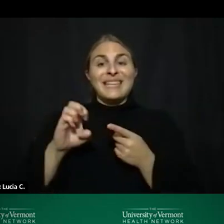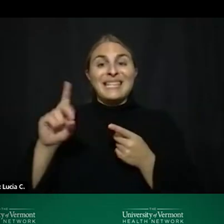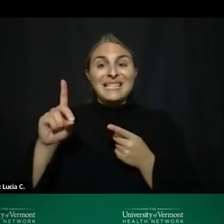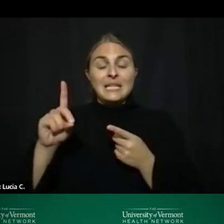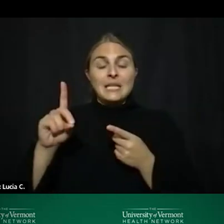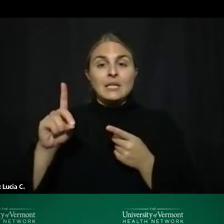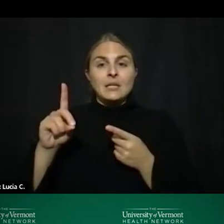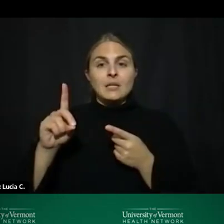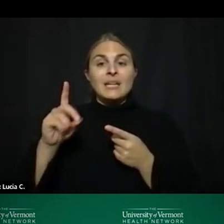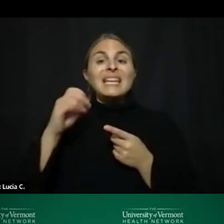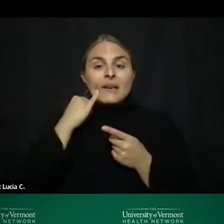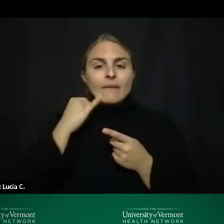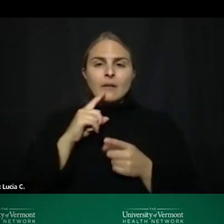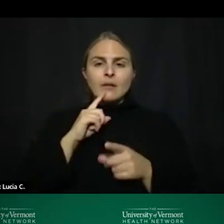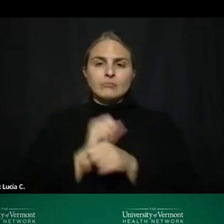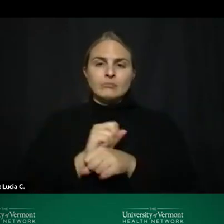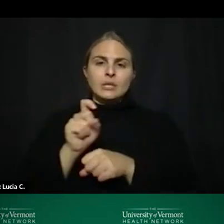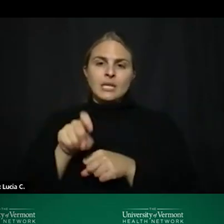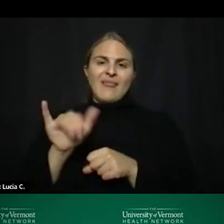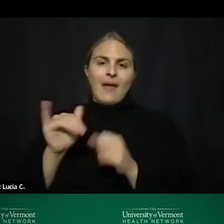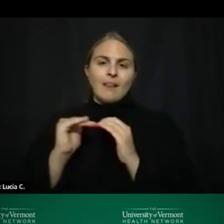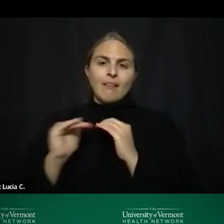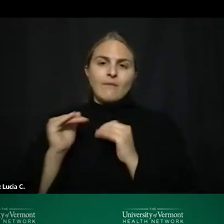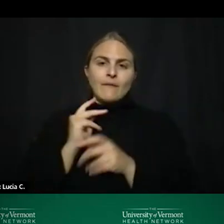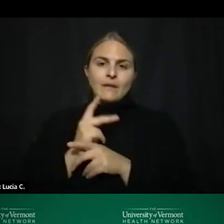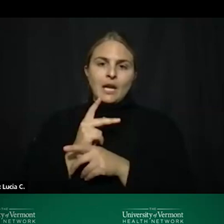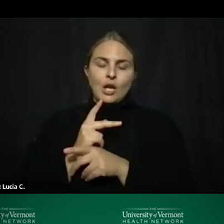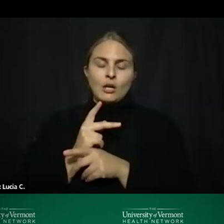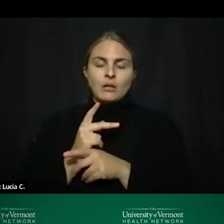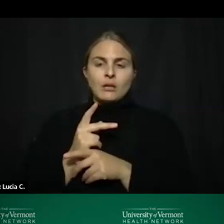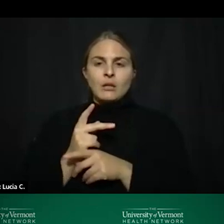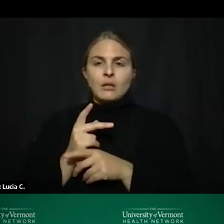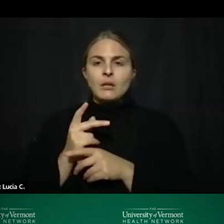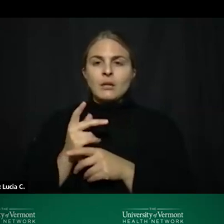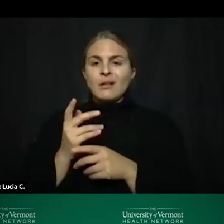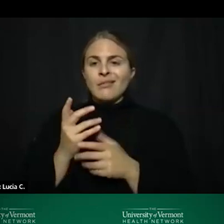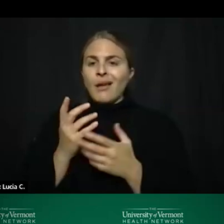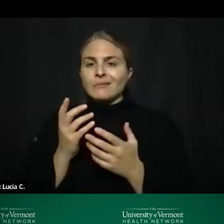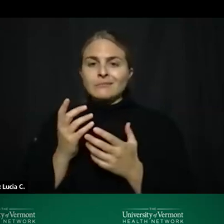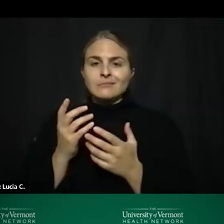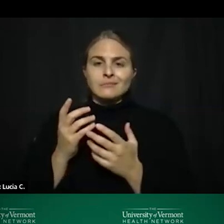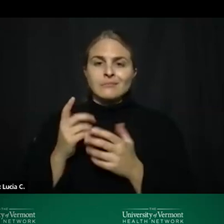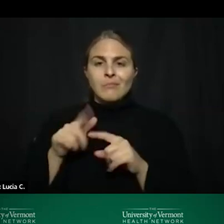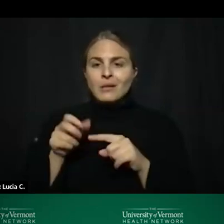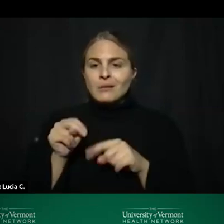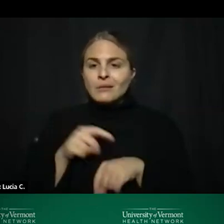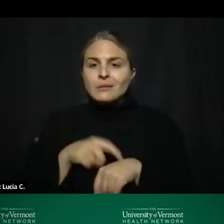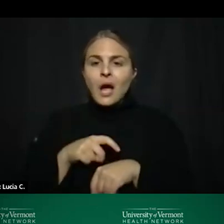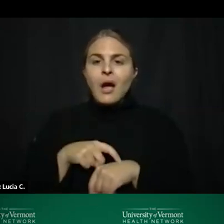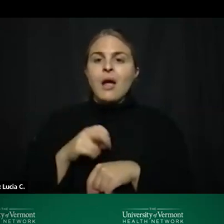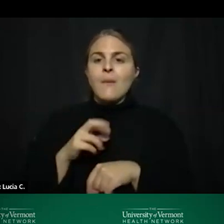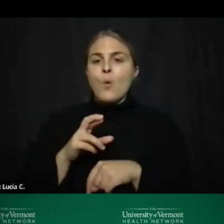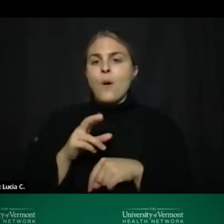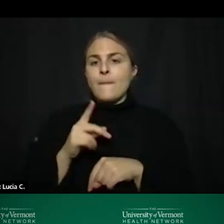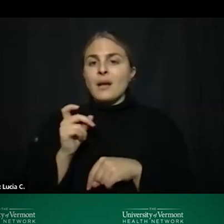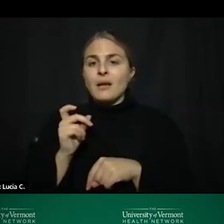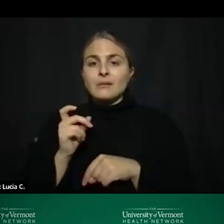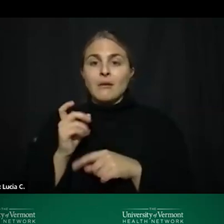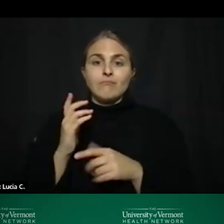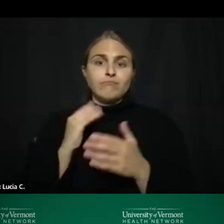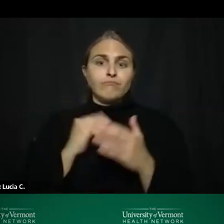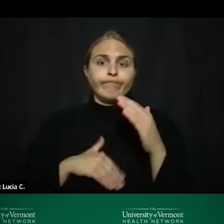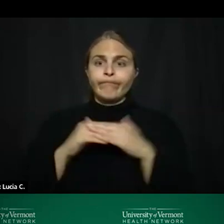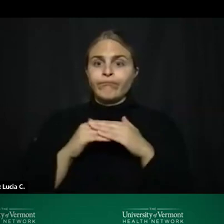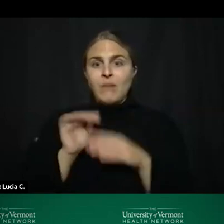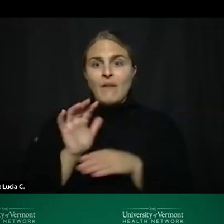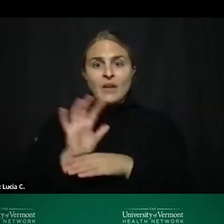emergency department level of care and so we don't want it to be time-based and we don't want it to be uh because you know it hit five o